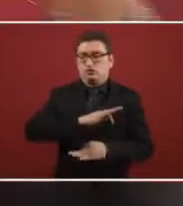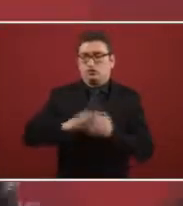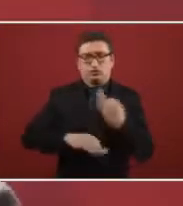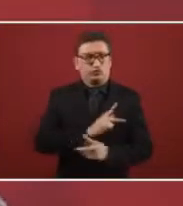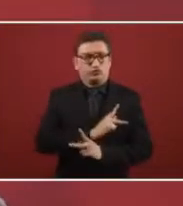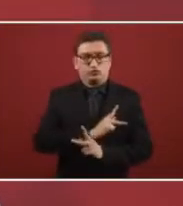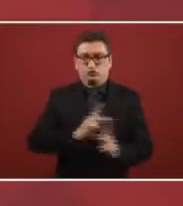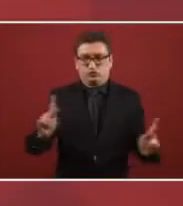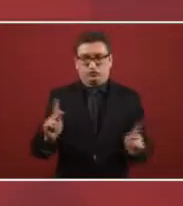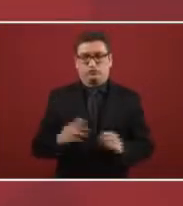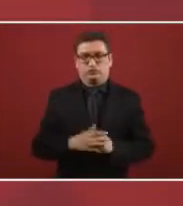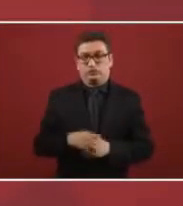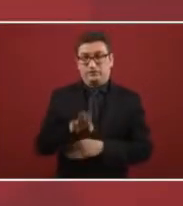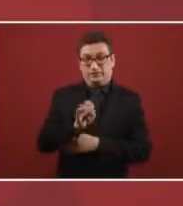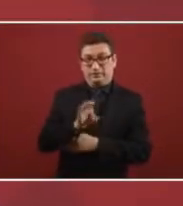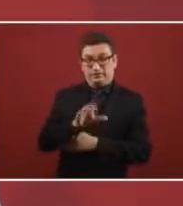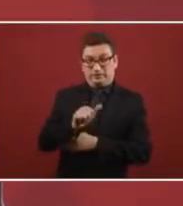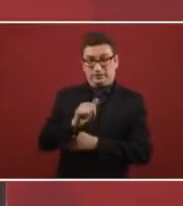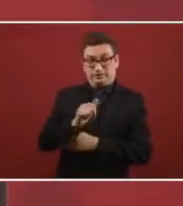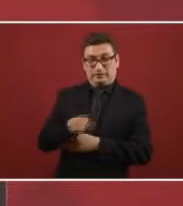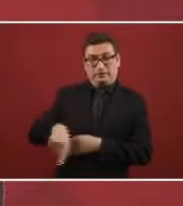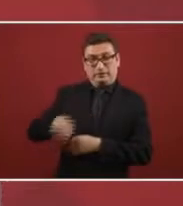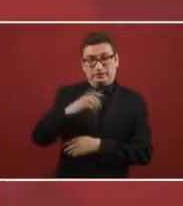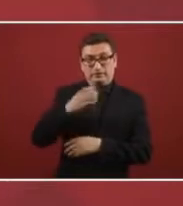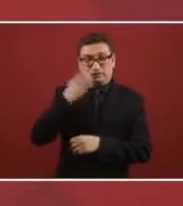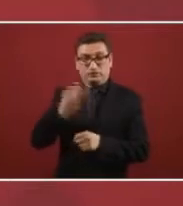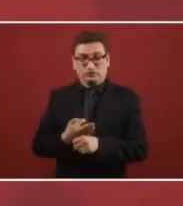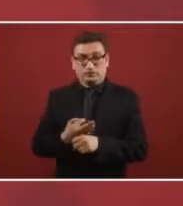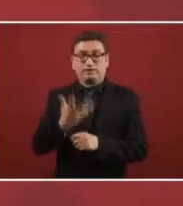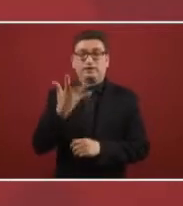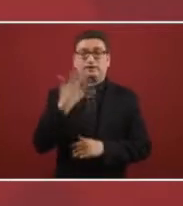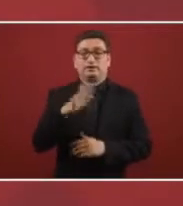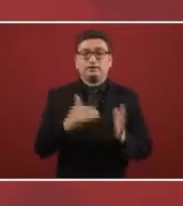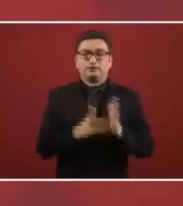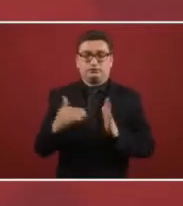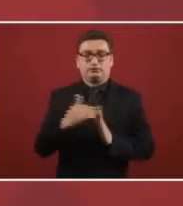the grants for students 10 million